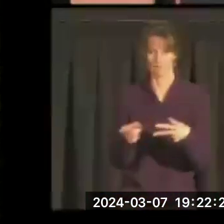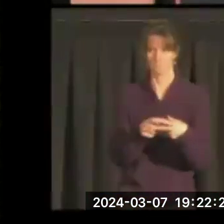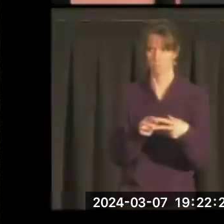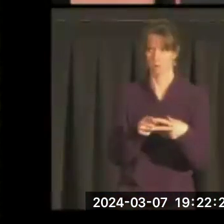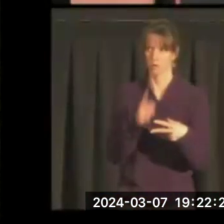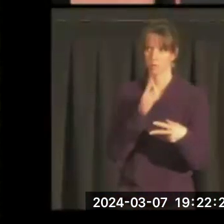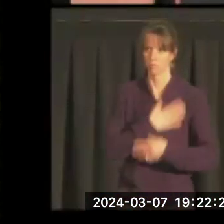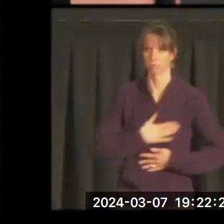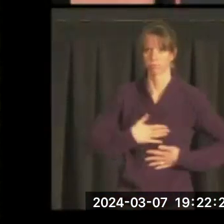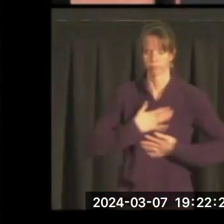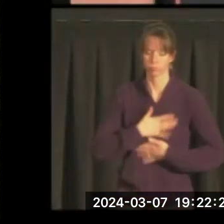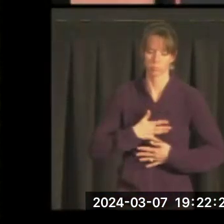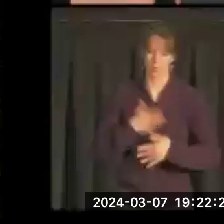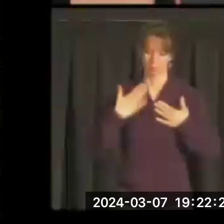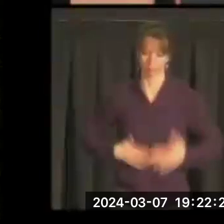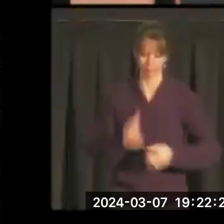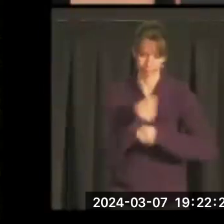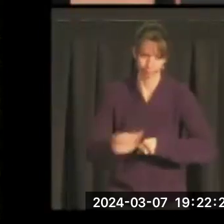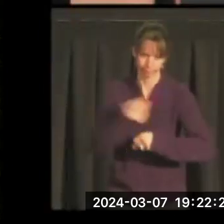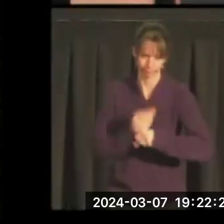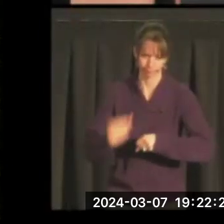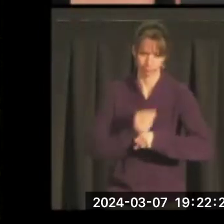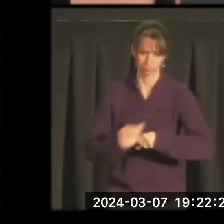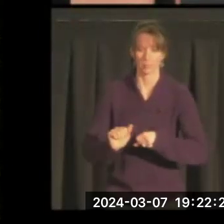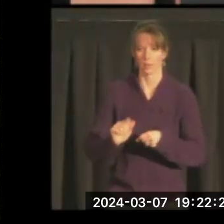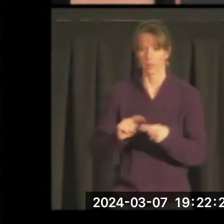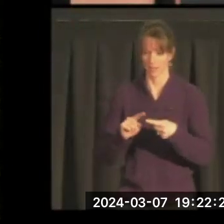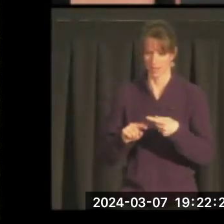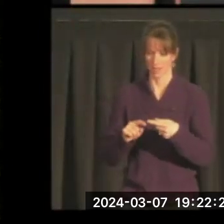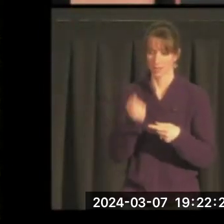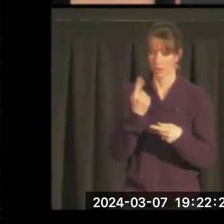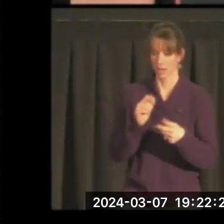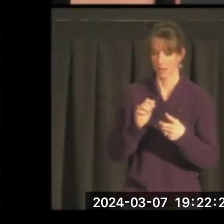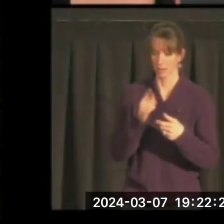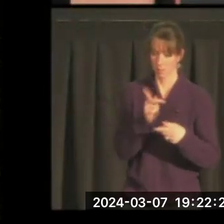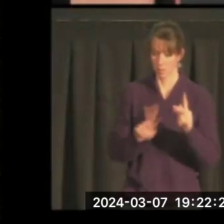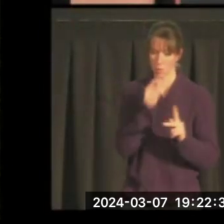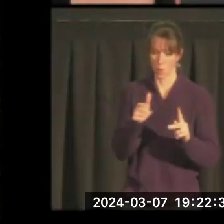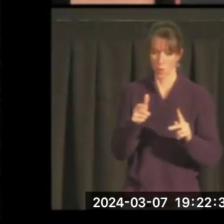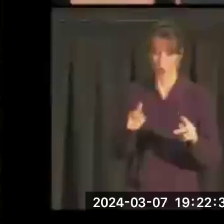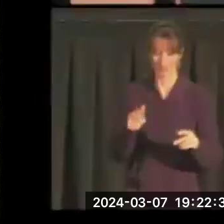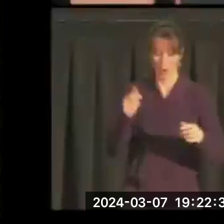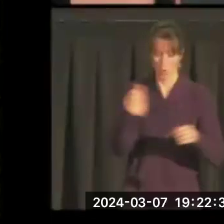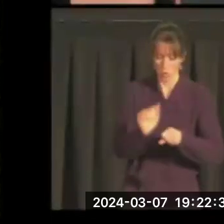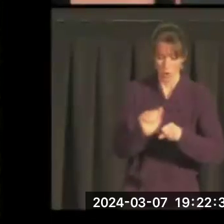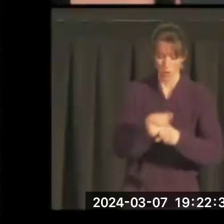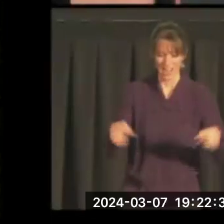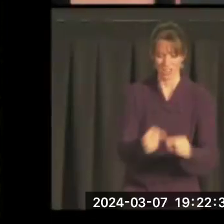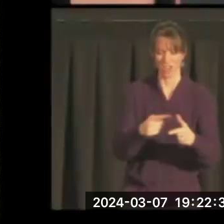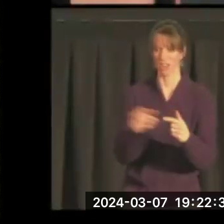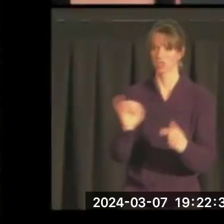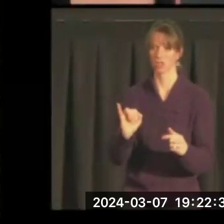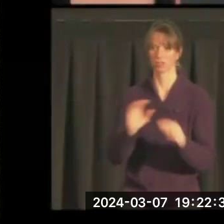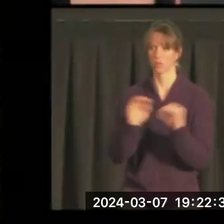hard physical work. The costs of workers who are injured and have no insurance and no way to